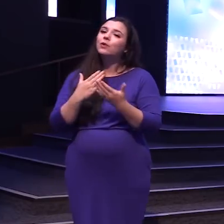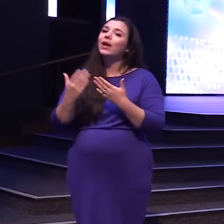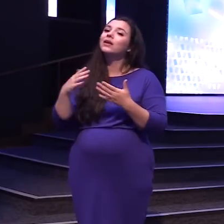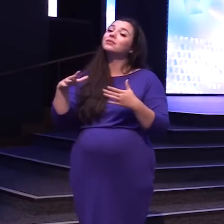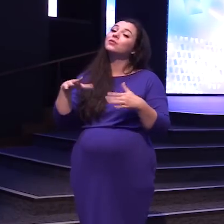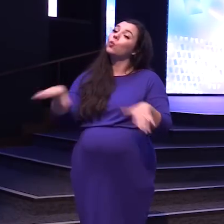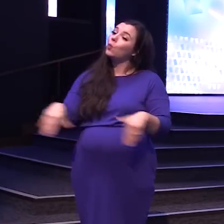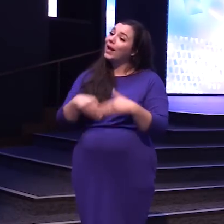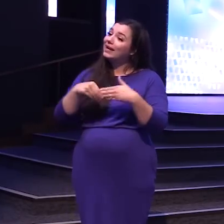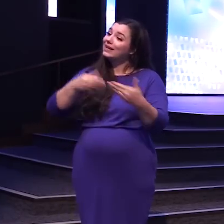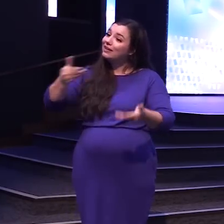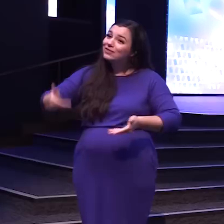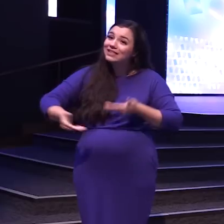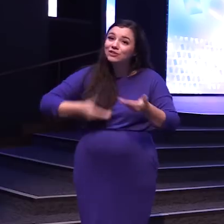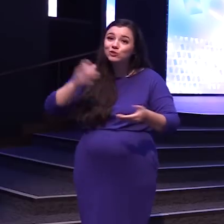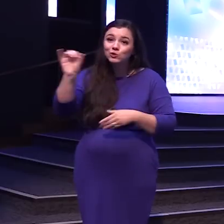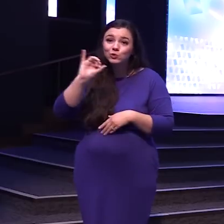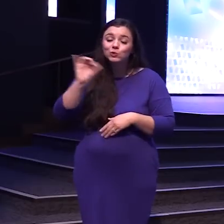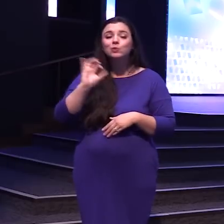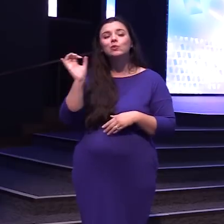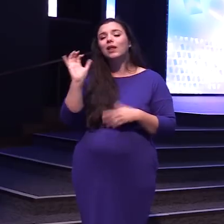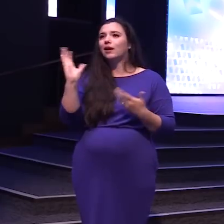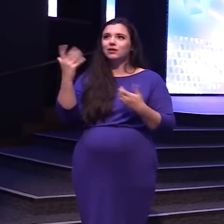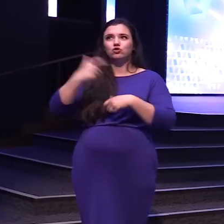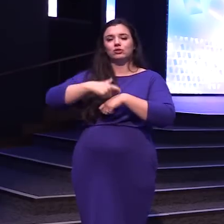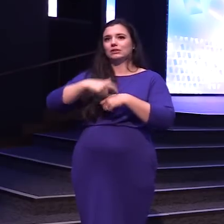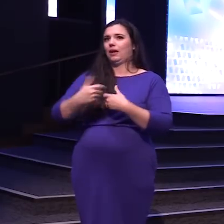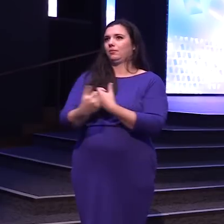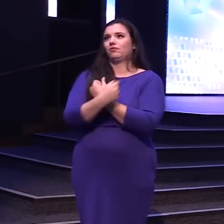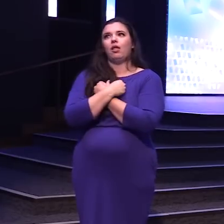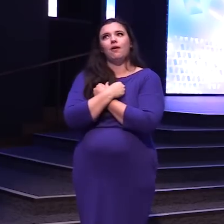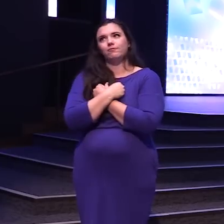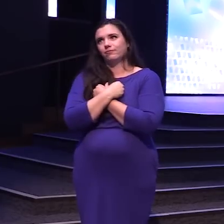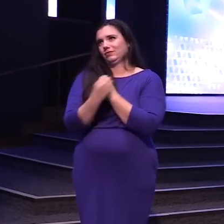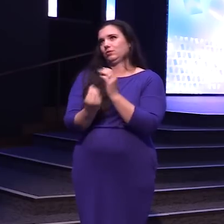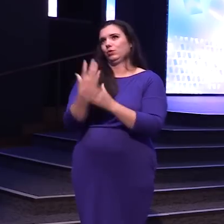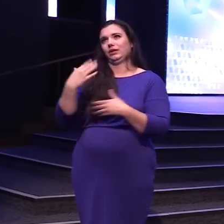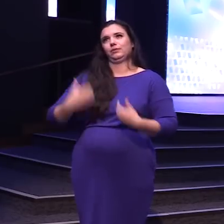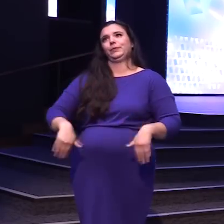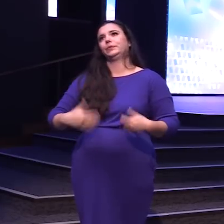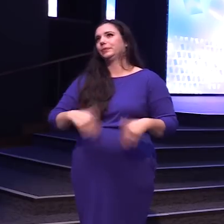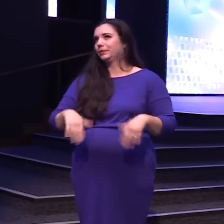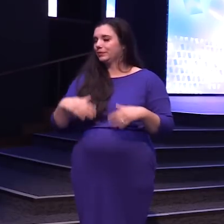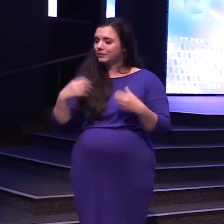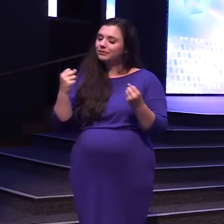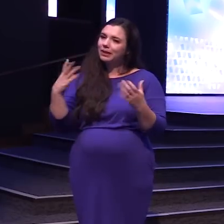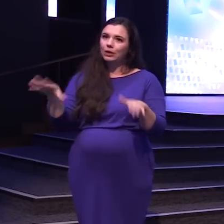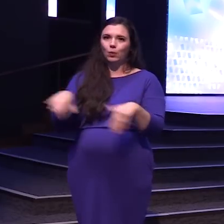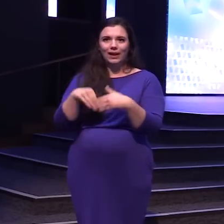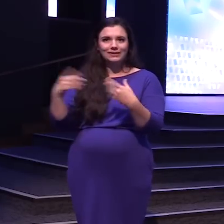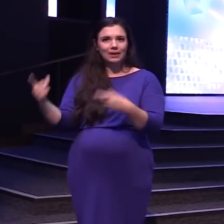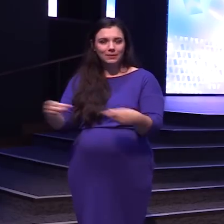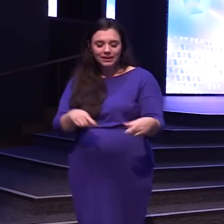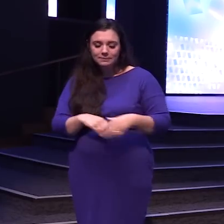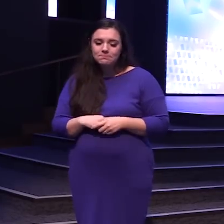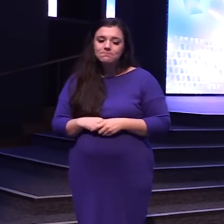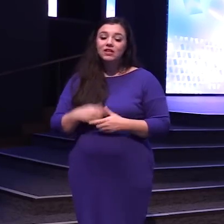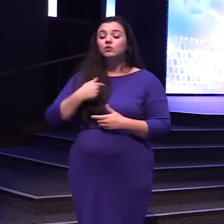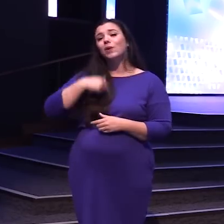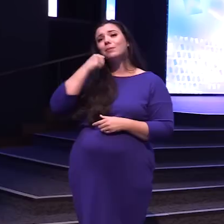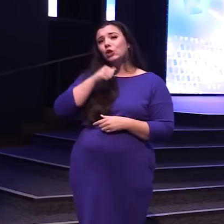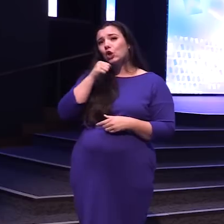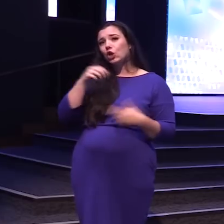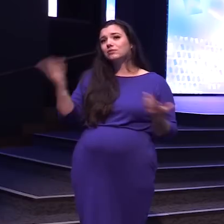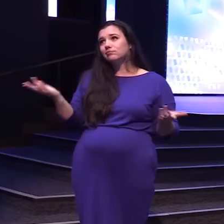wedding Invitations right now Like It's the season of love Y'all It's the season of love And so I'm a girl